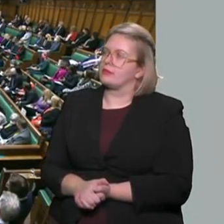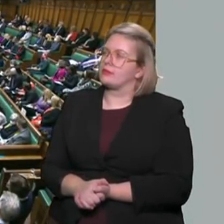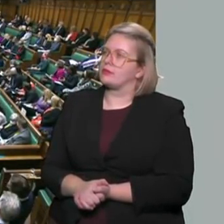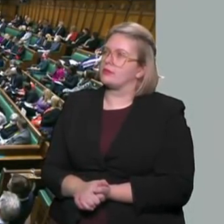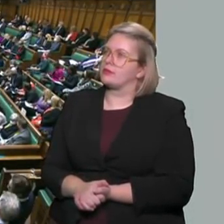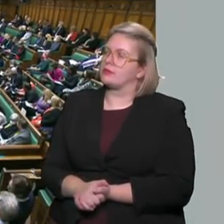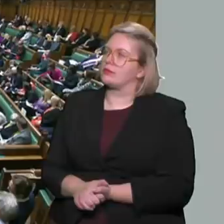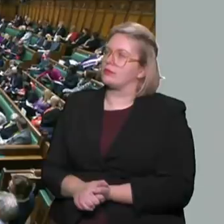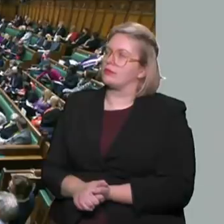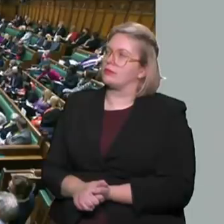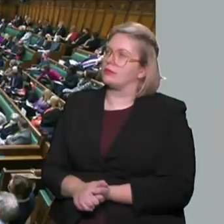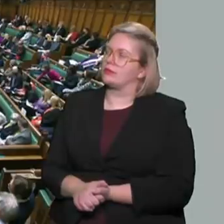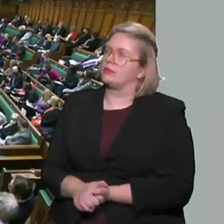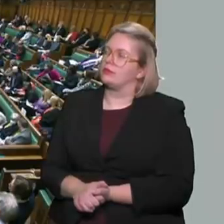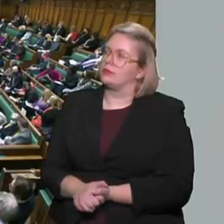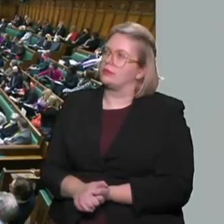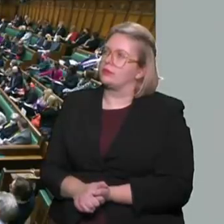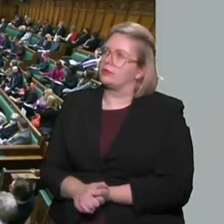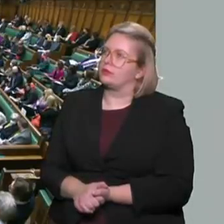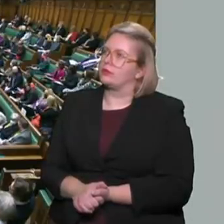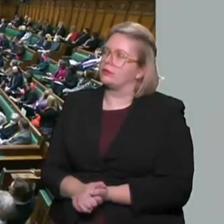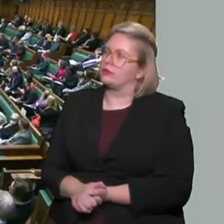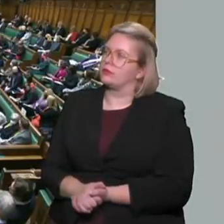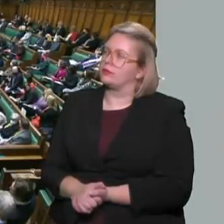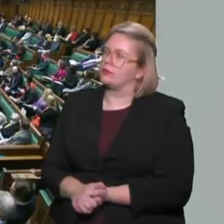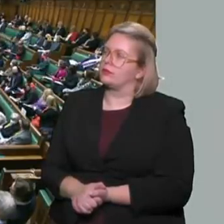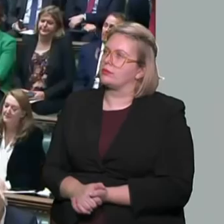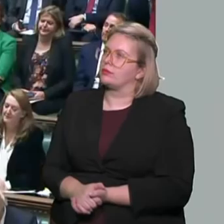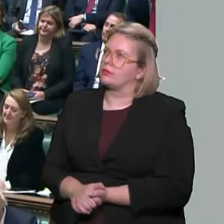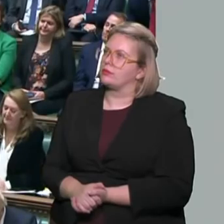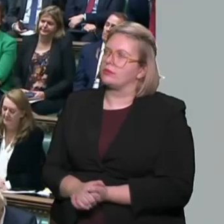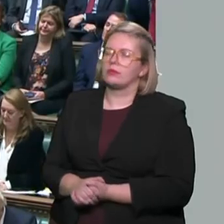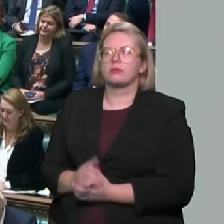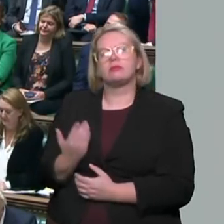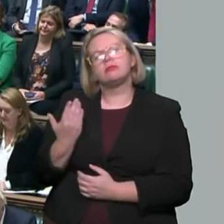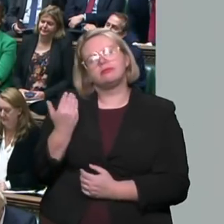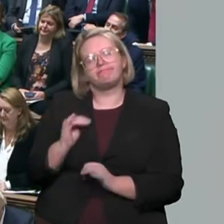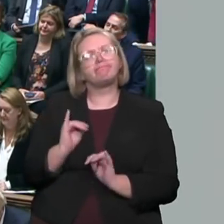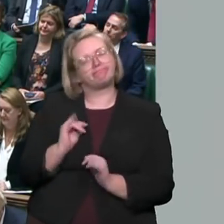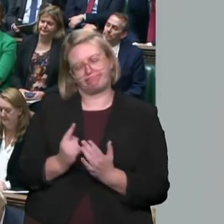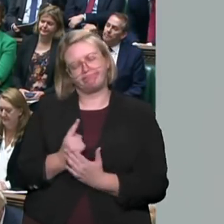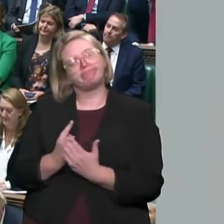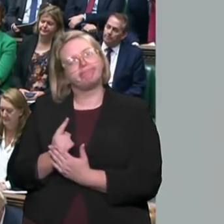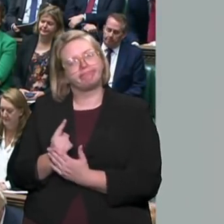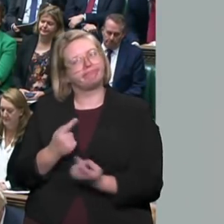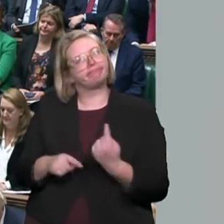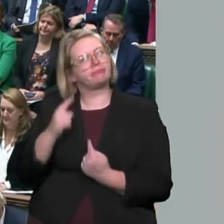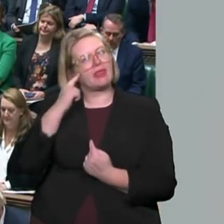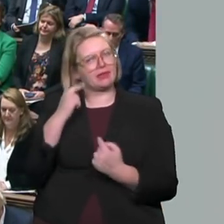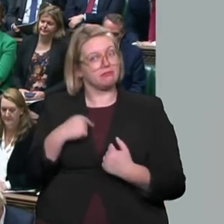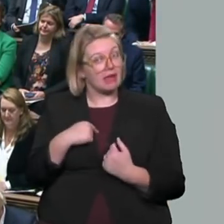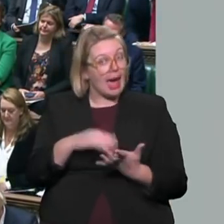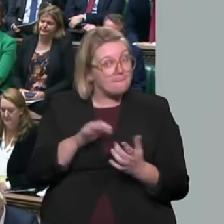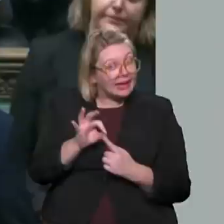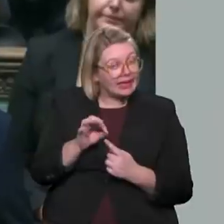Given the recent tragic circumstances, there has inevitably been a focus on the security of members and their staff.